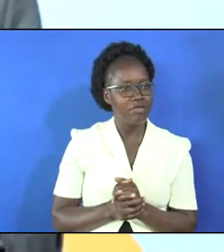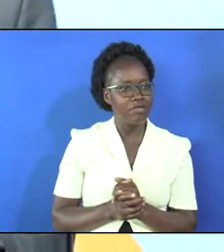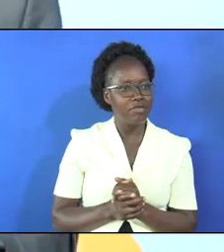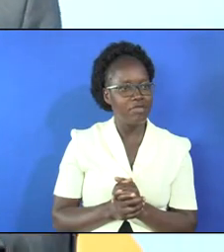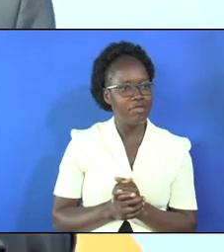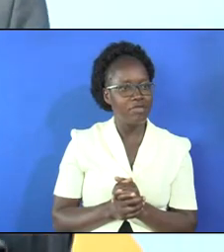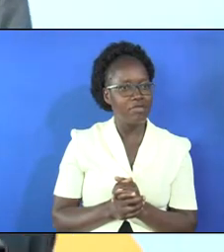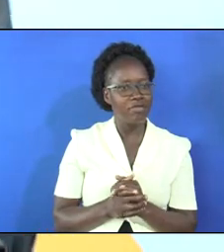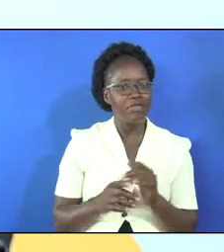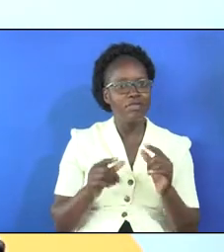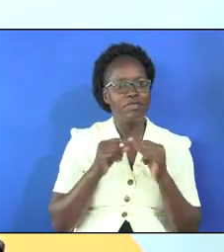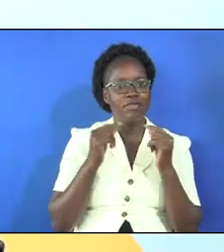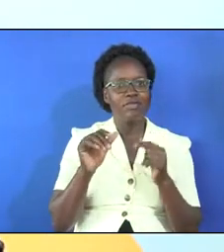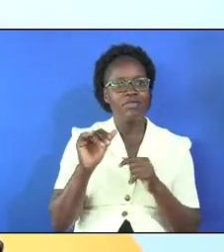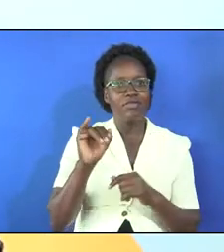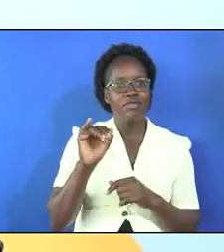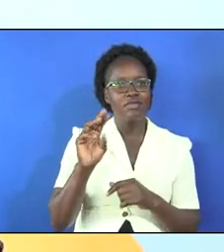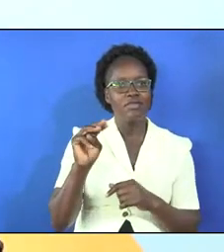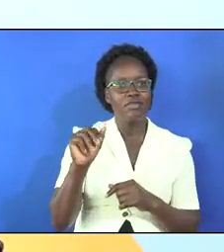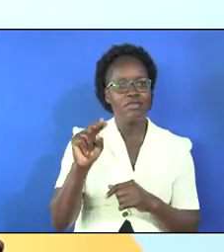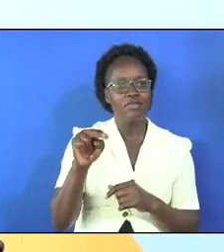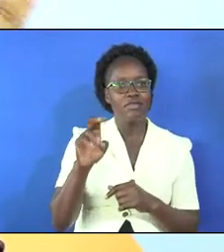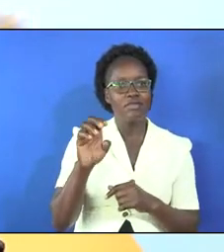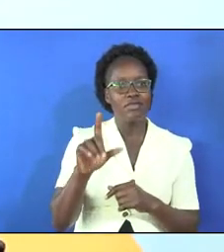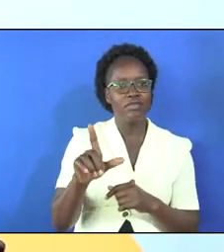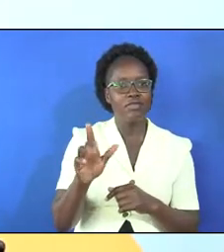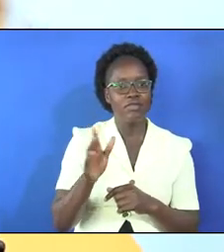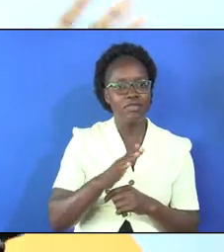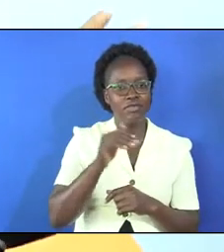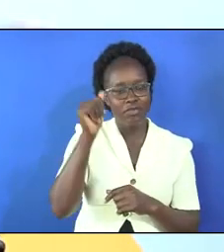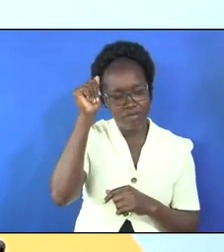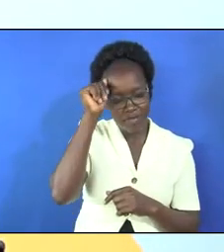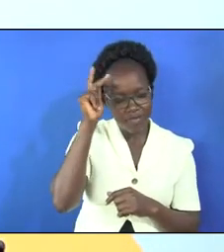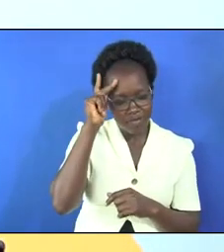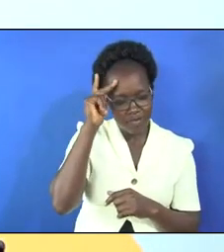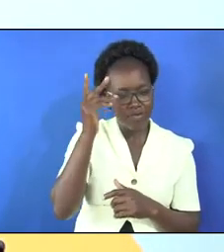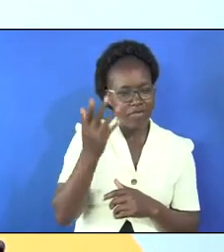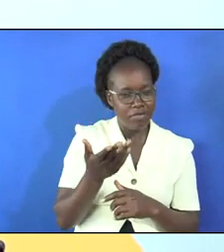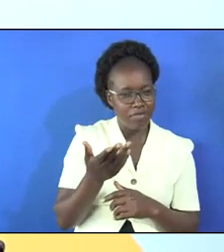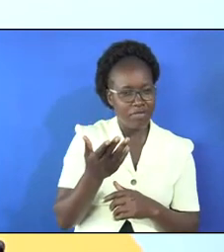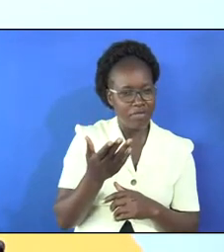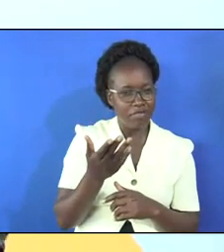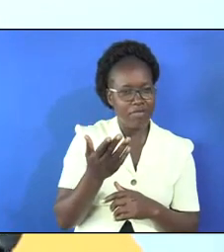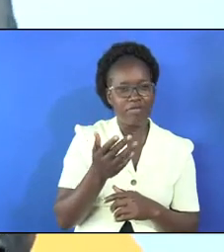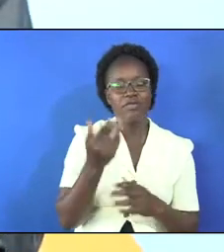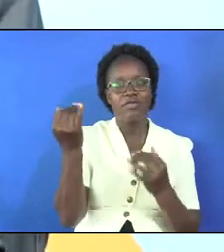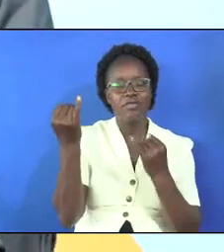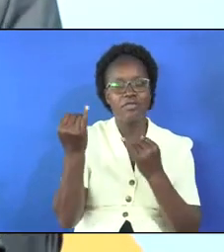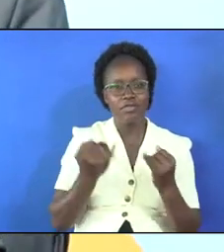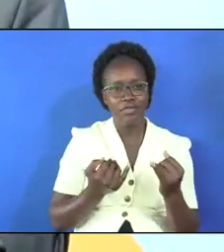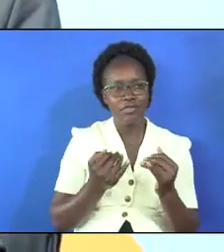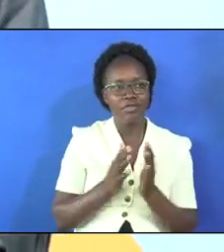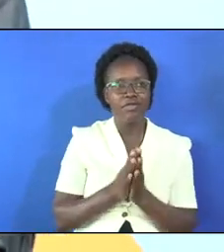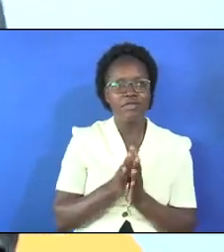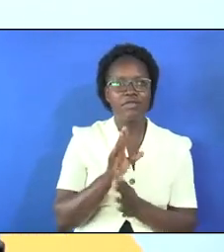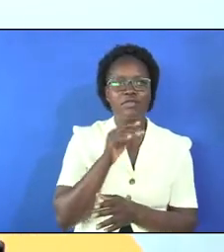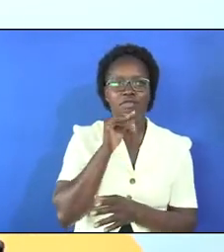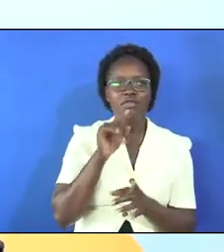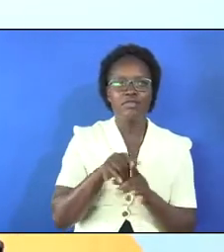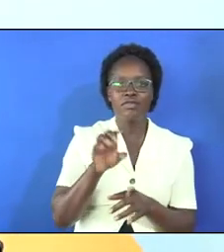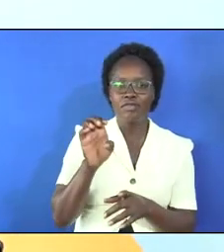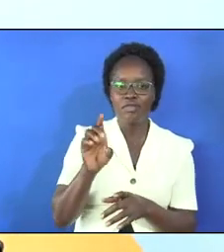Pastor Emmanuel may the Lord bless you Pastor Kali may the Lord bless you for the invitation brother Edward